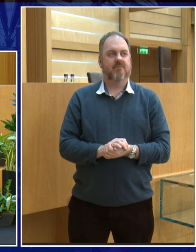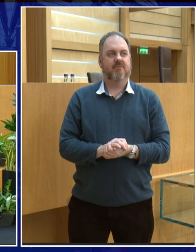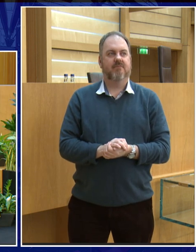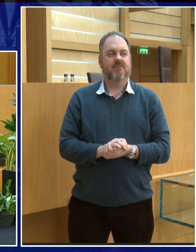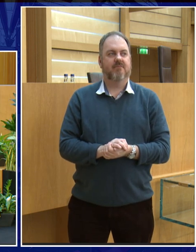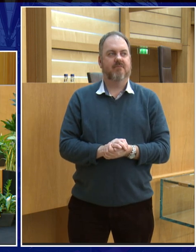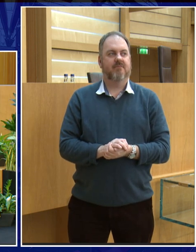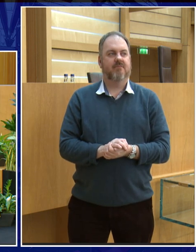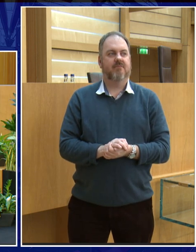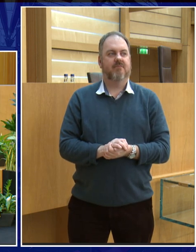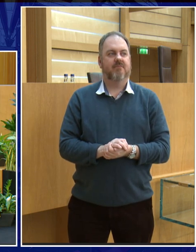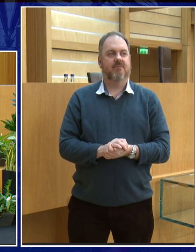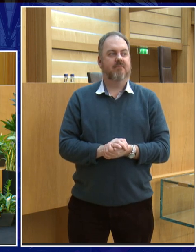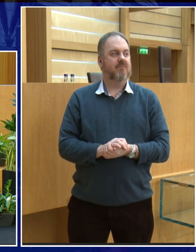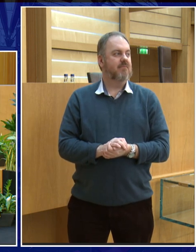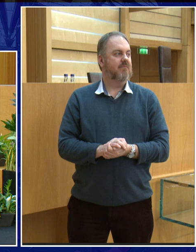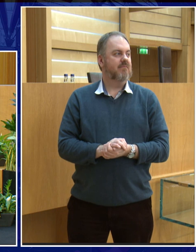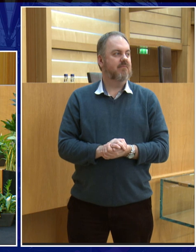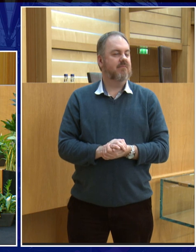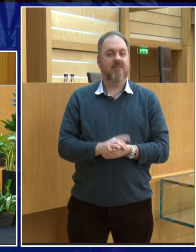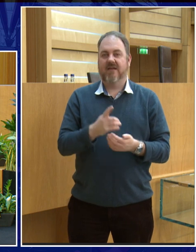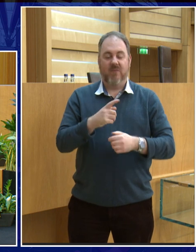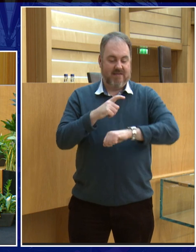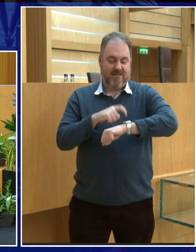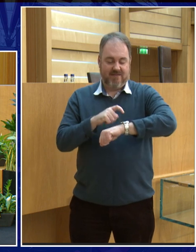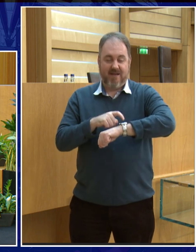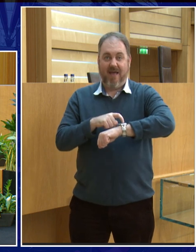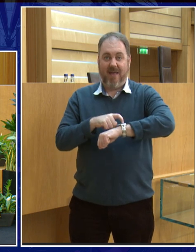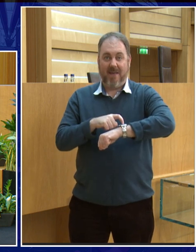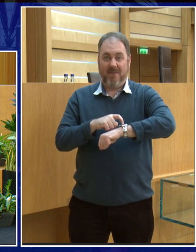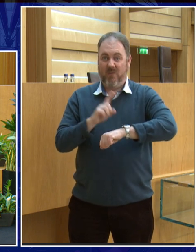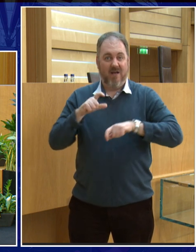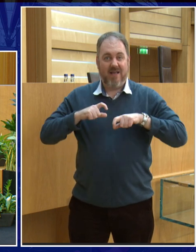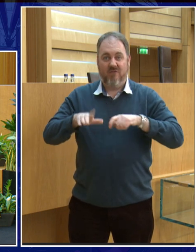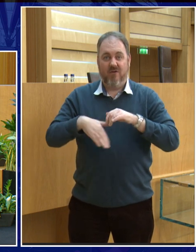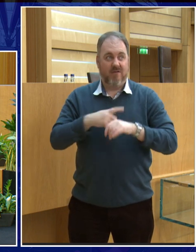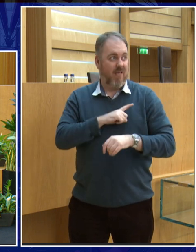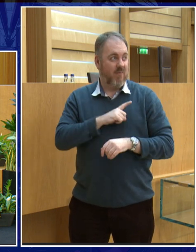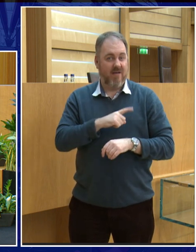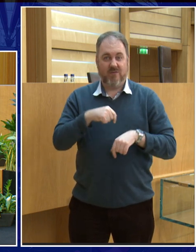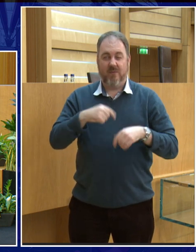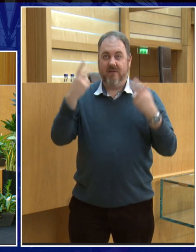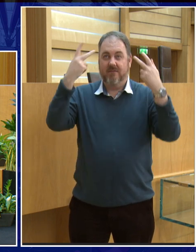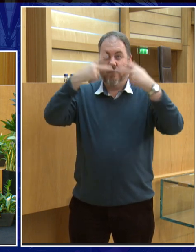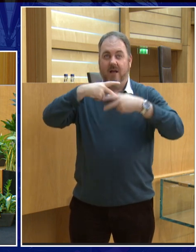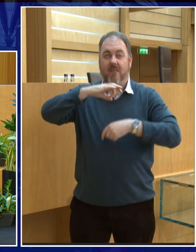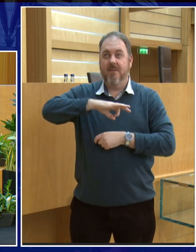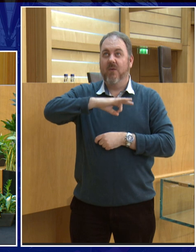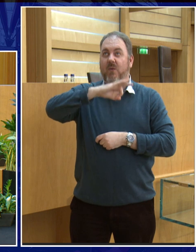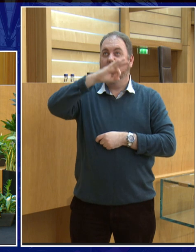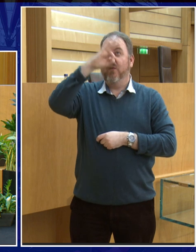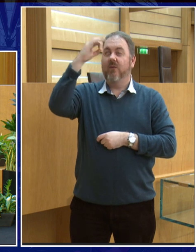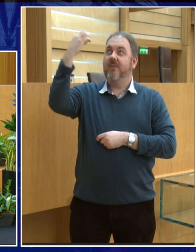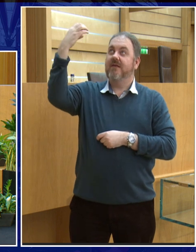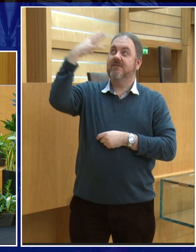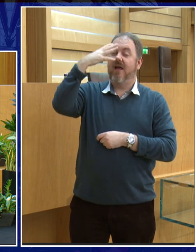it. Darling, I'll have to stop soon or we'll be here till the moon goes up. And this lady will be a lunatic and won't let us leave because she'll